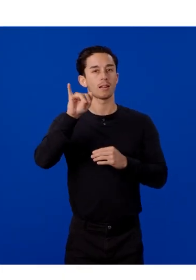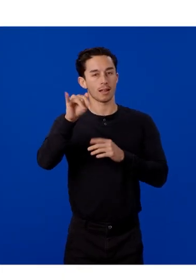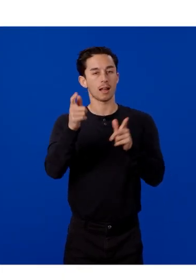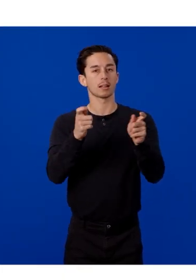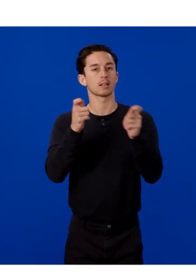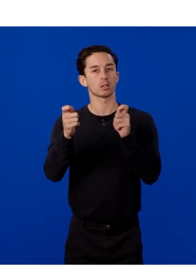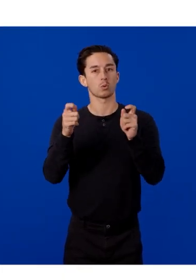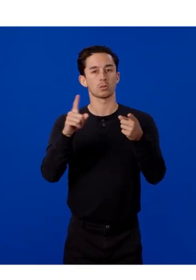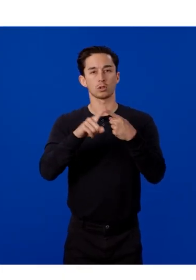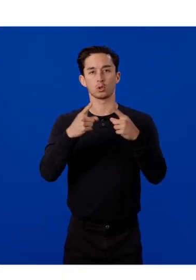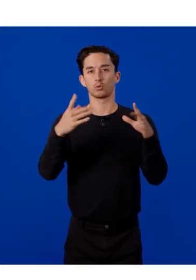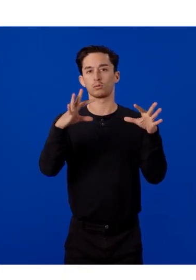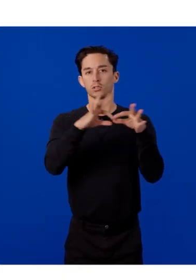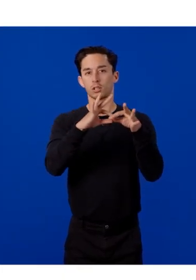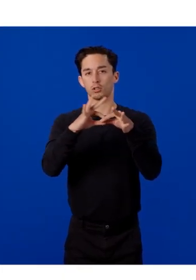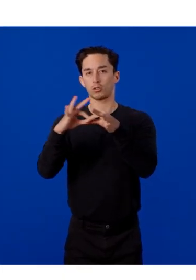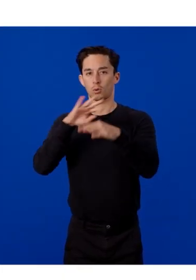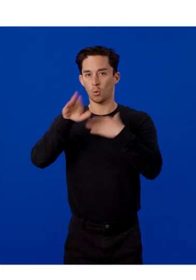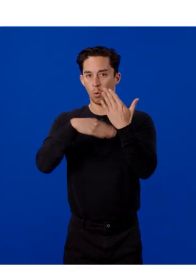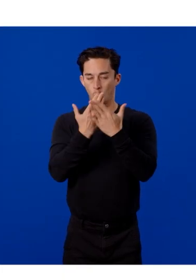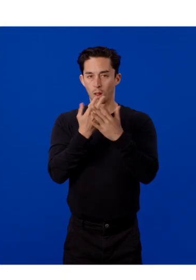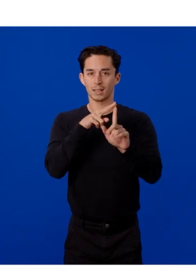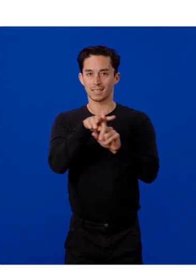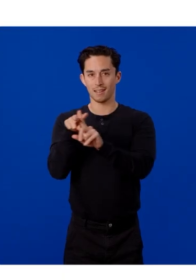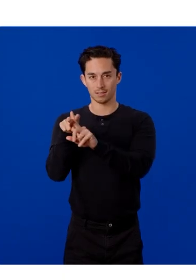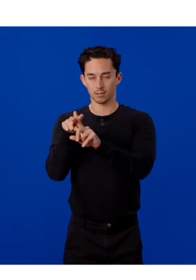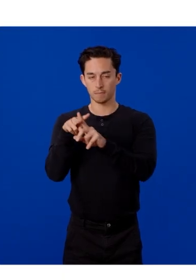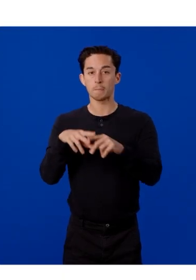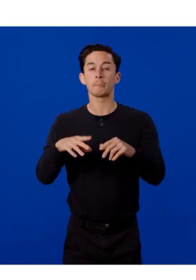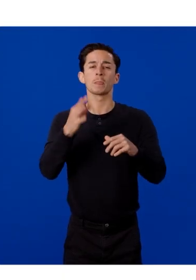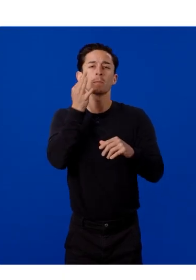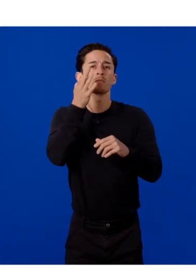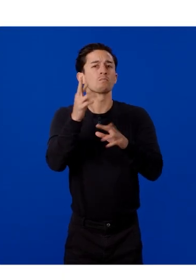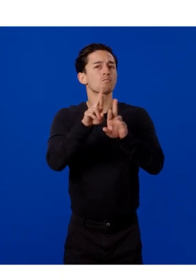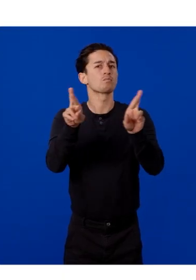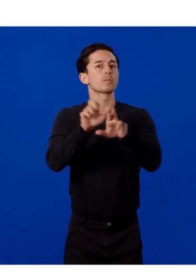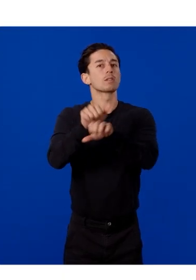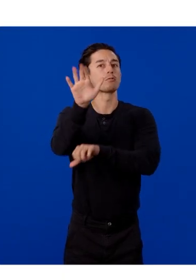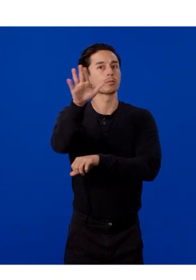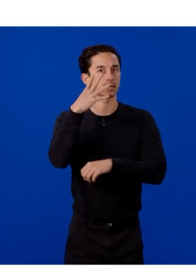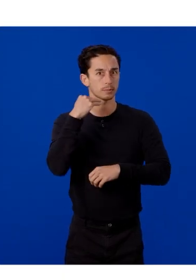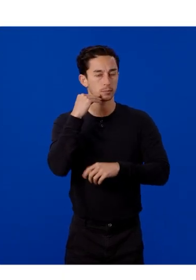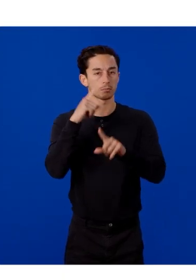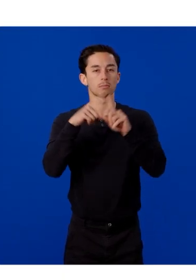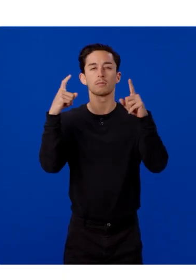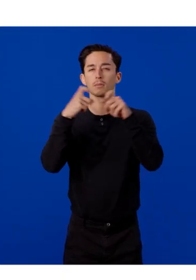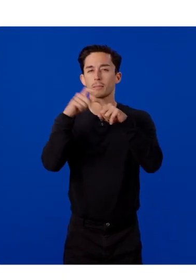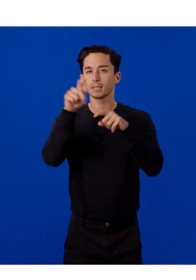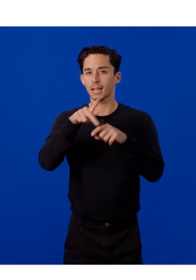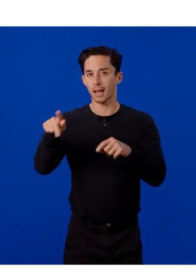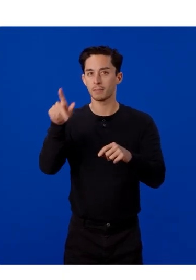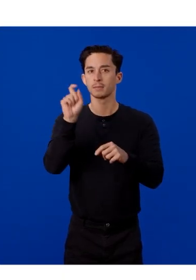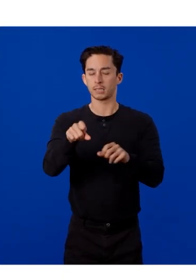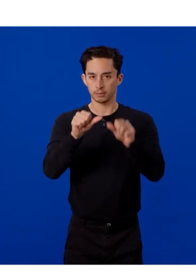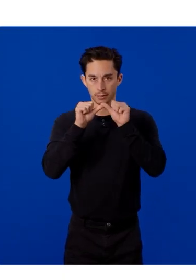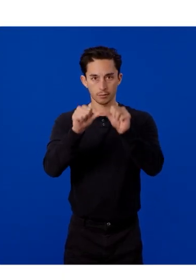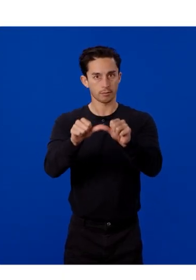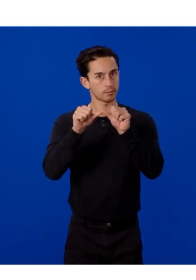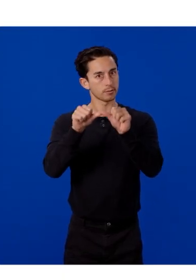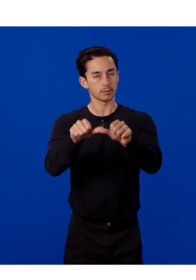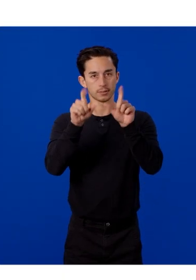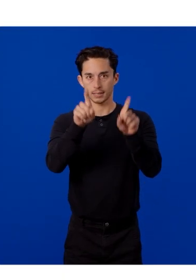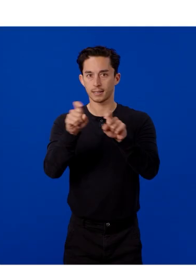chain all these tasks together. We are almost ready to ship this experience, but complex apps like this need constant testing.